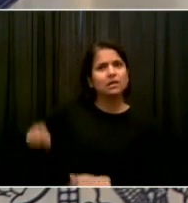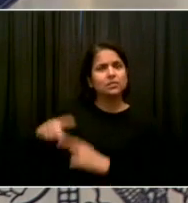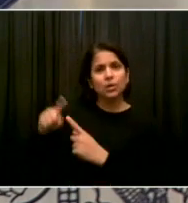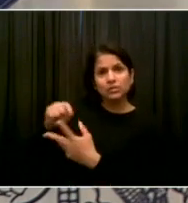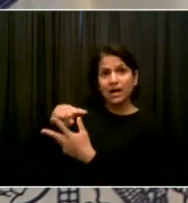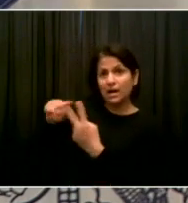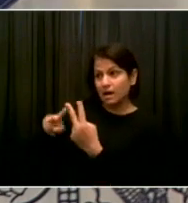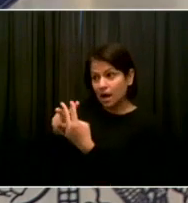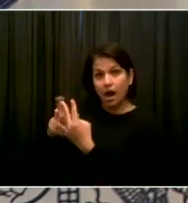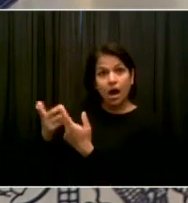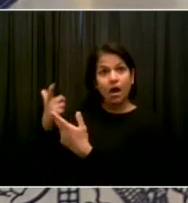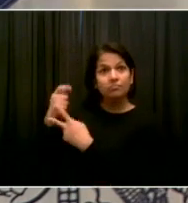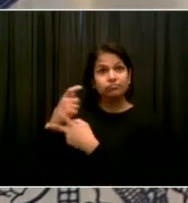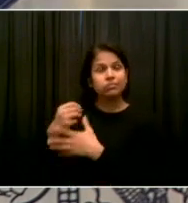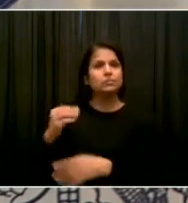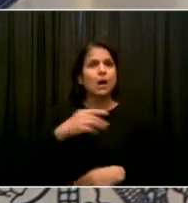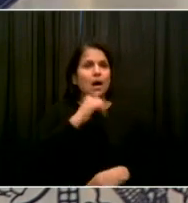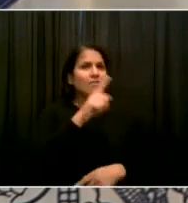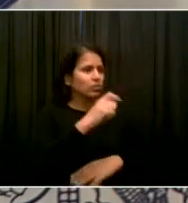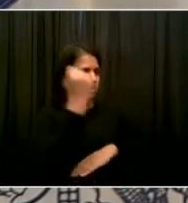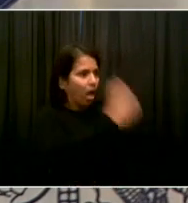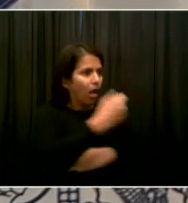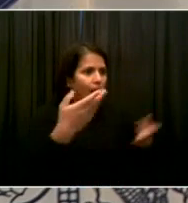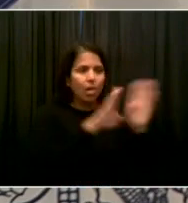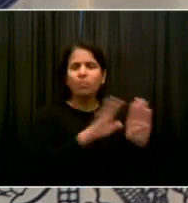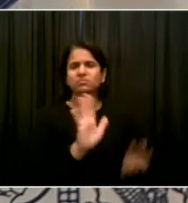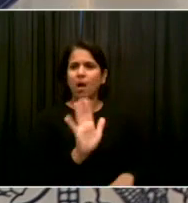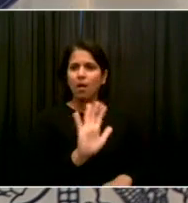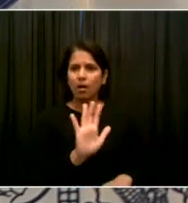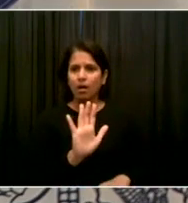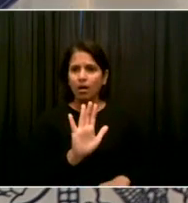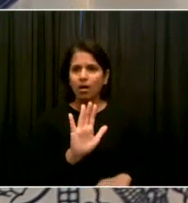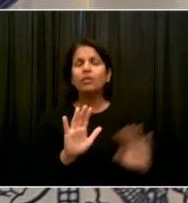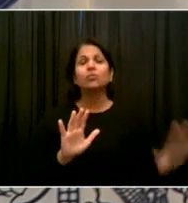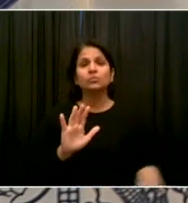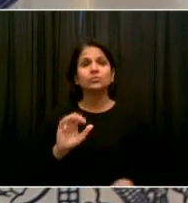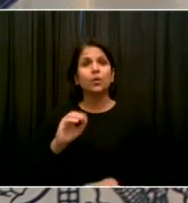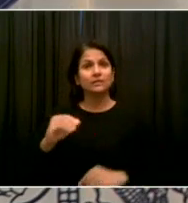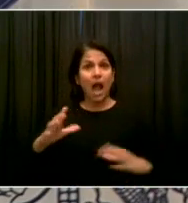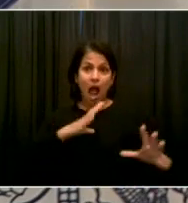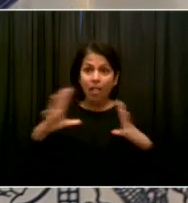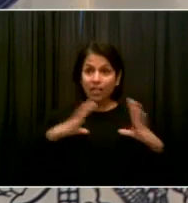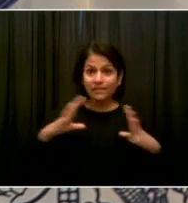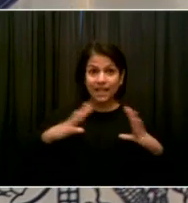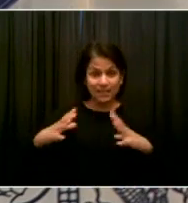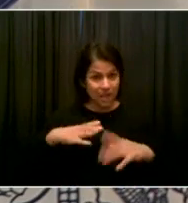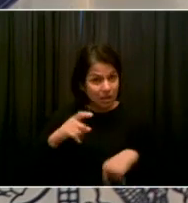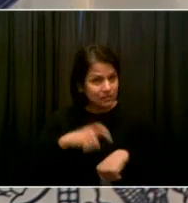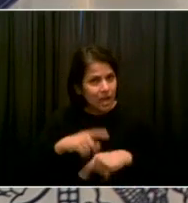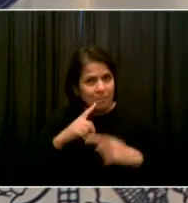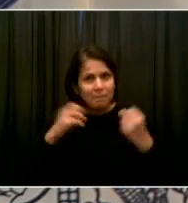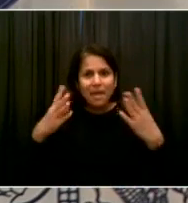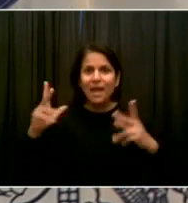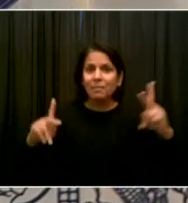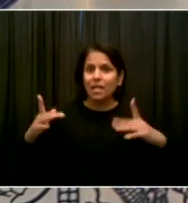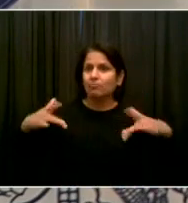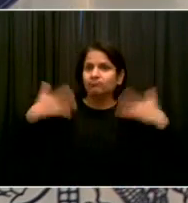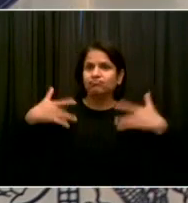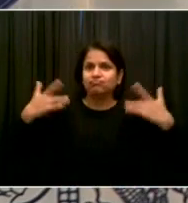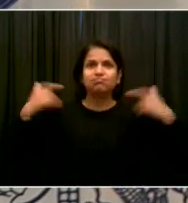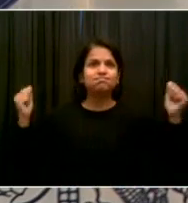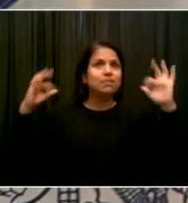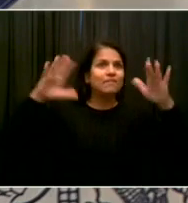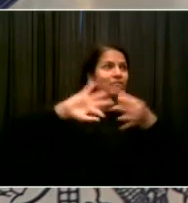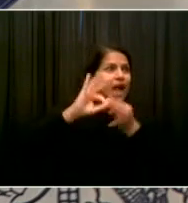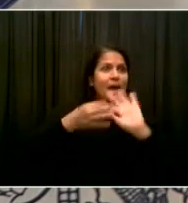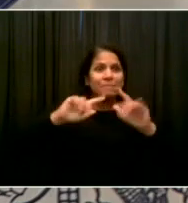happening during the holiday season. The key is for people to be vaccinated, for people to get tested again if someone's not feeling well, to